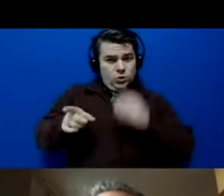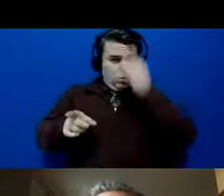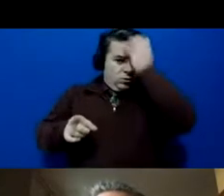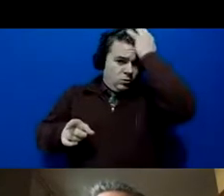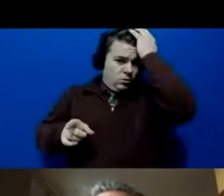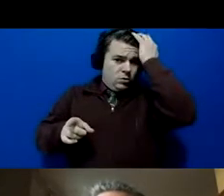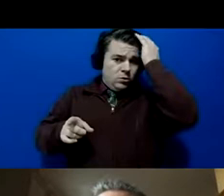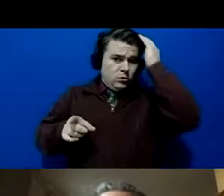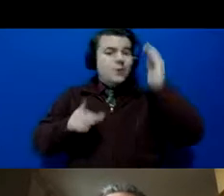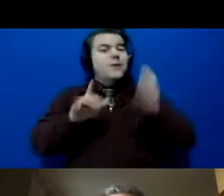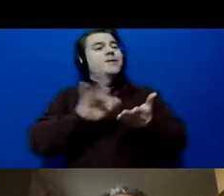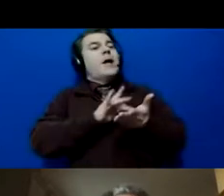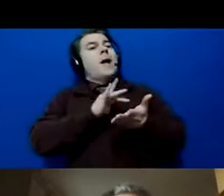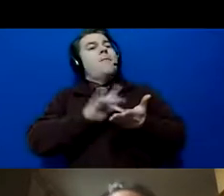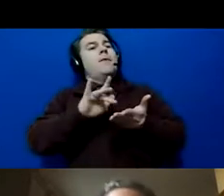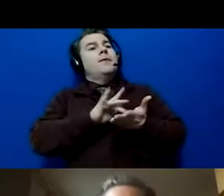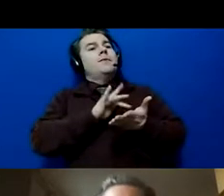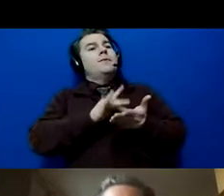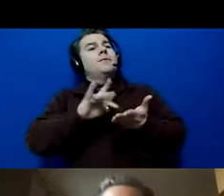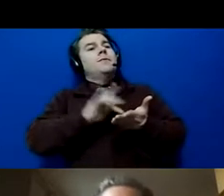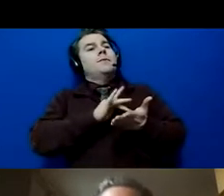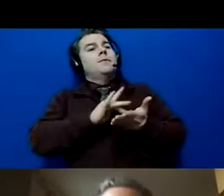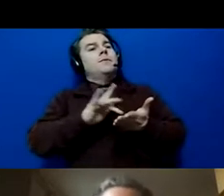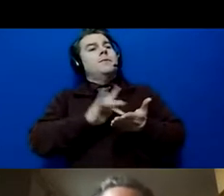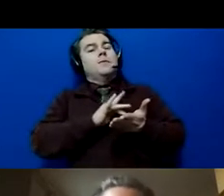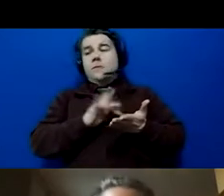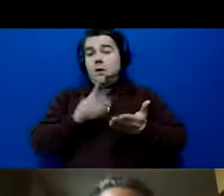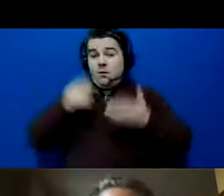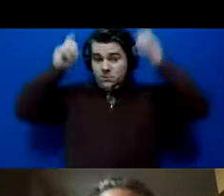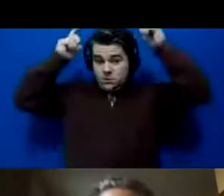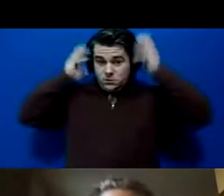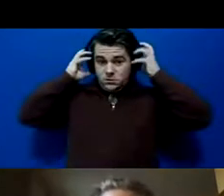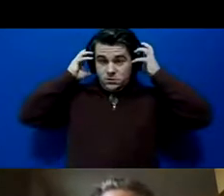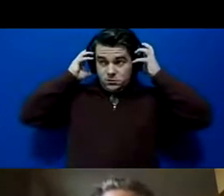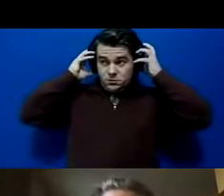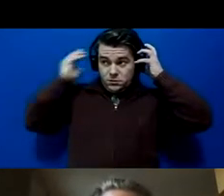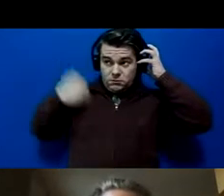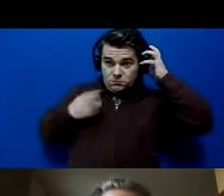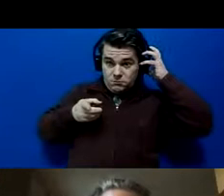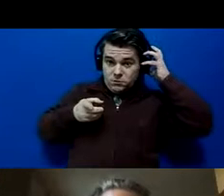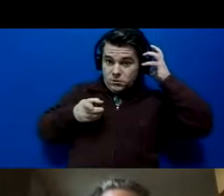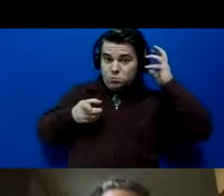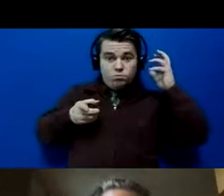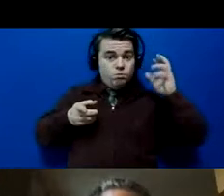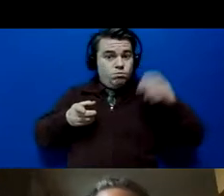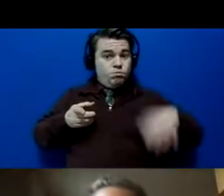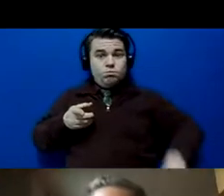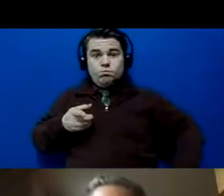She's on her tablet. So I'm not sure what. Does she have a headset? I don't know.